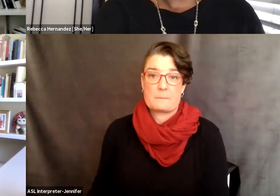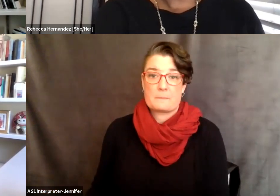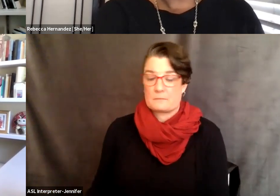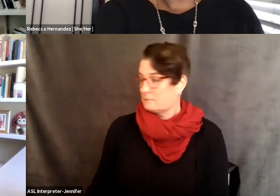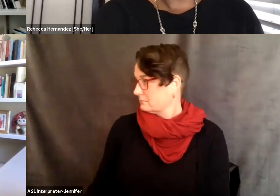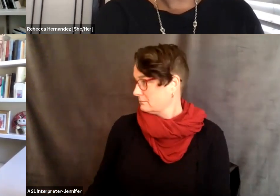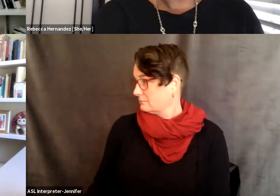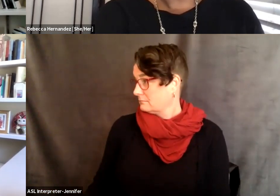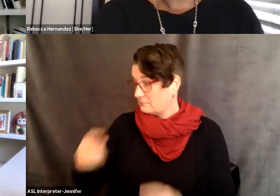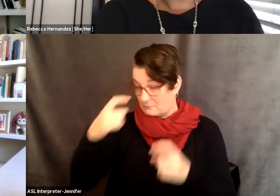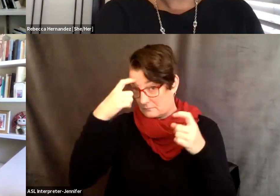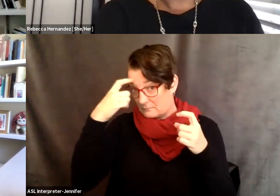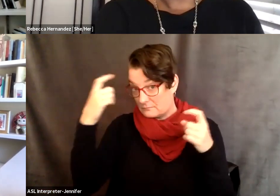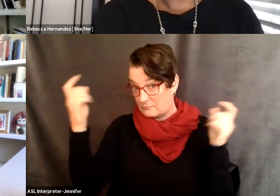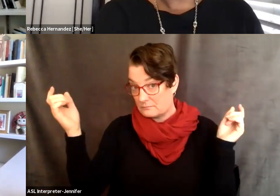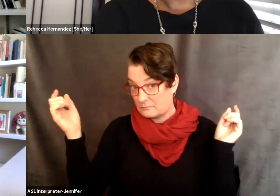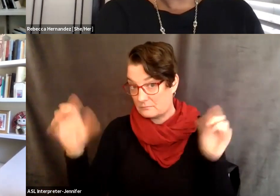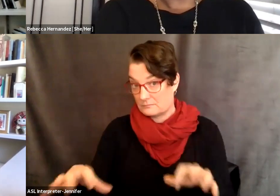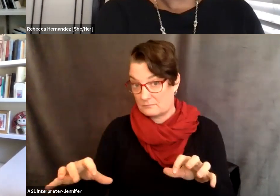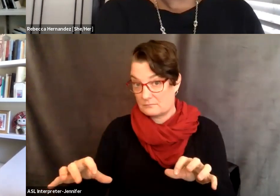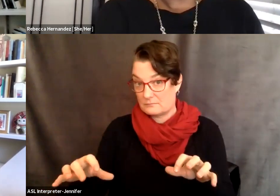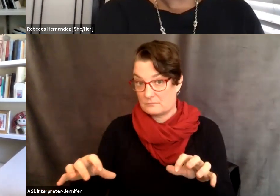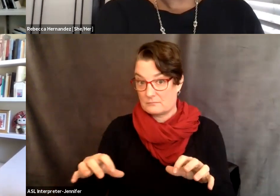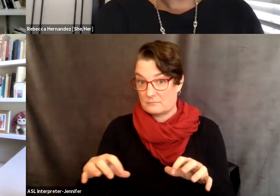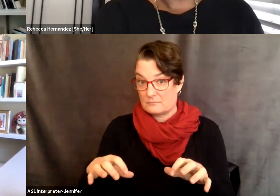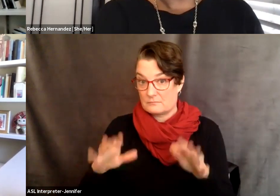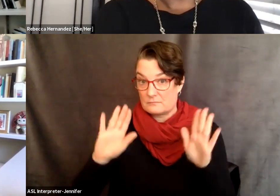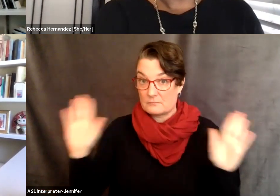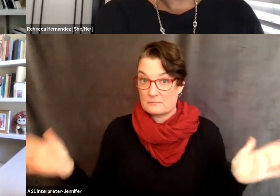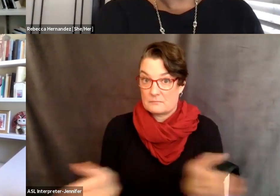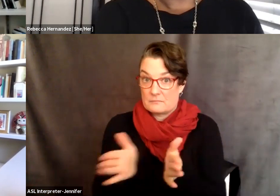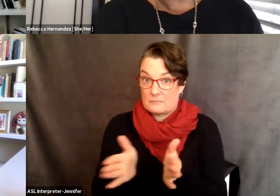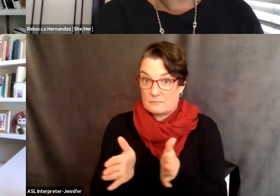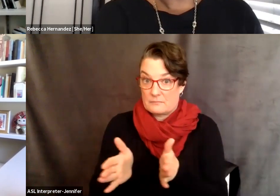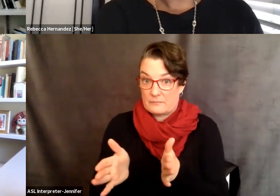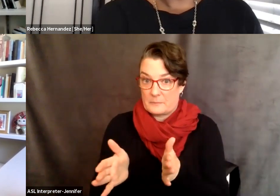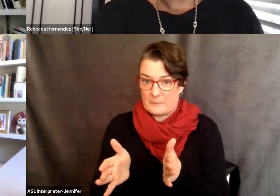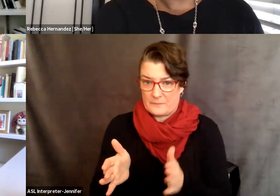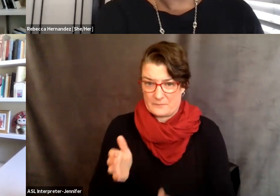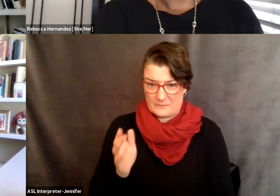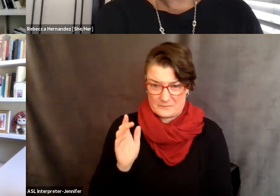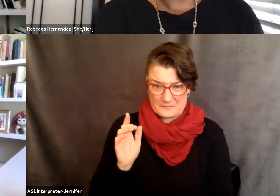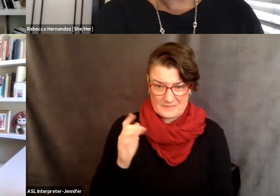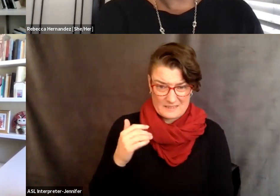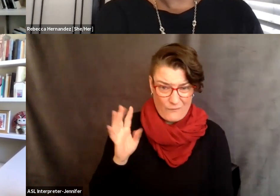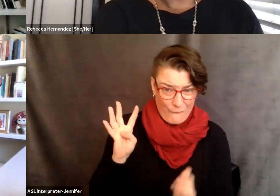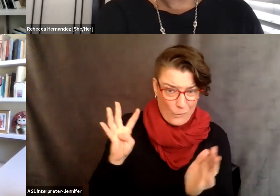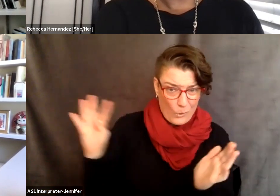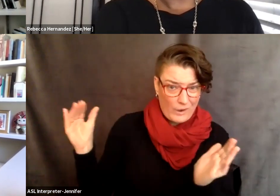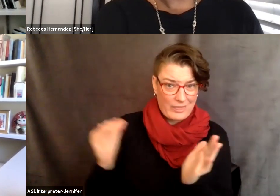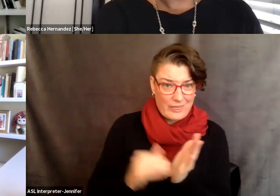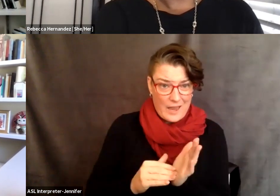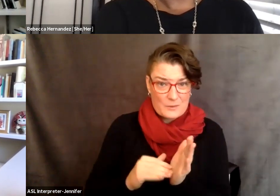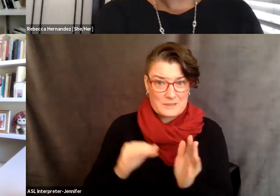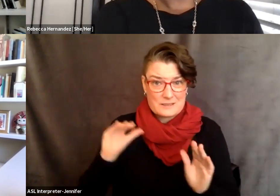shocked by, um, how small the cemetery. Supposedly there are 4,000 people,